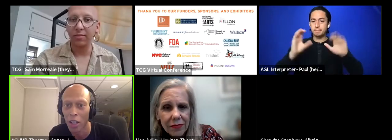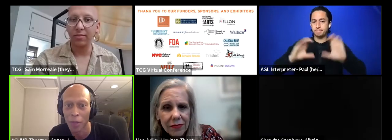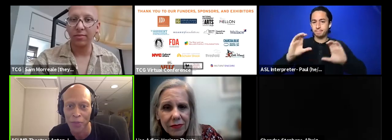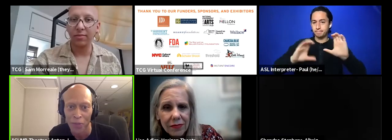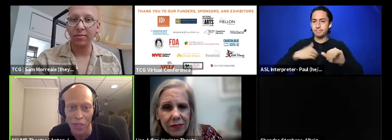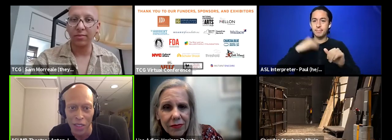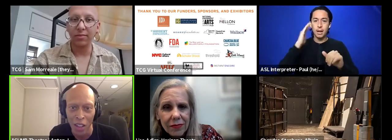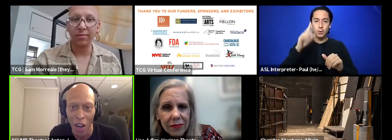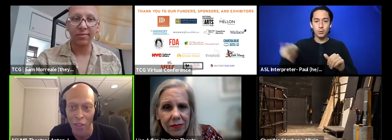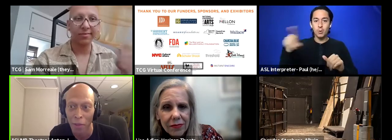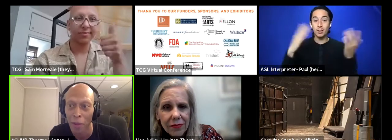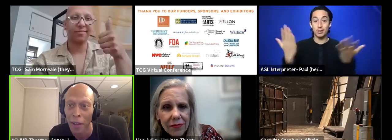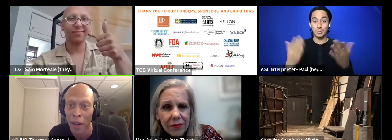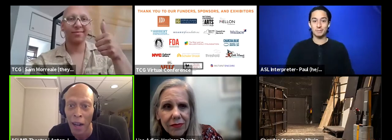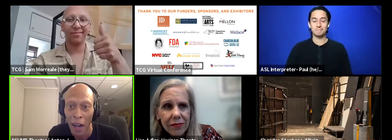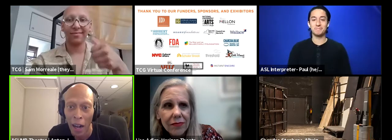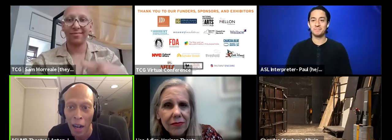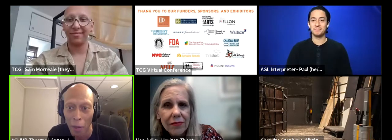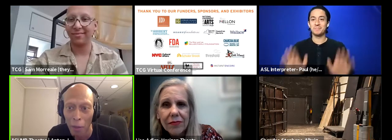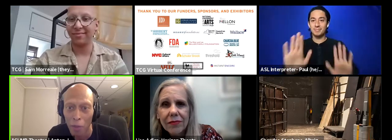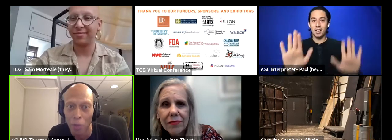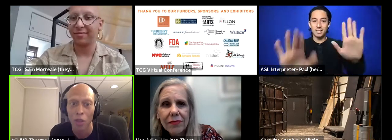'all are here. Awesome.